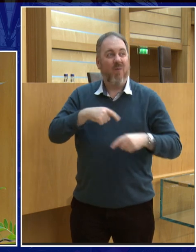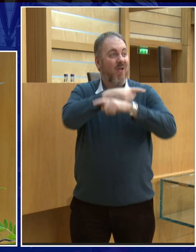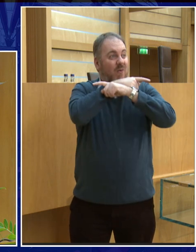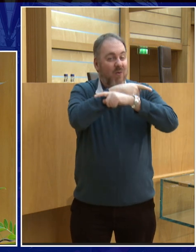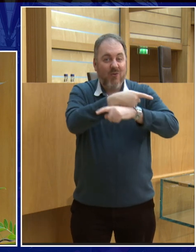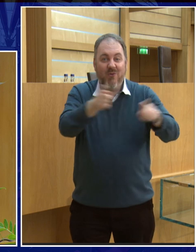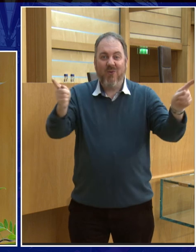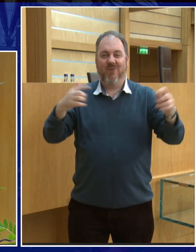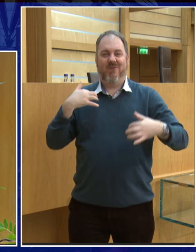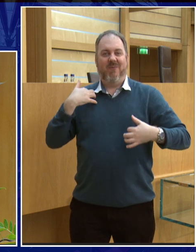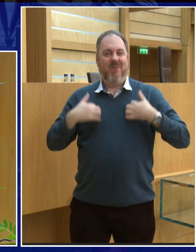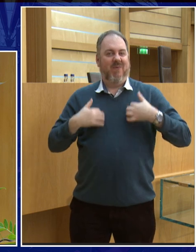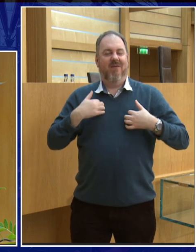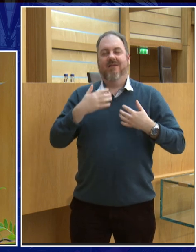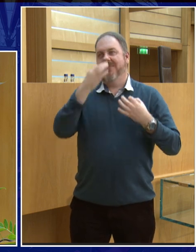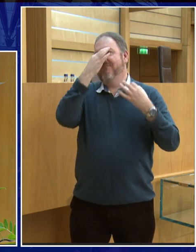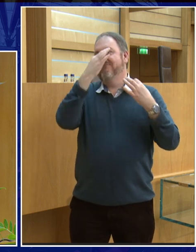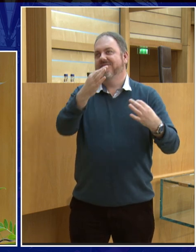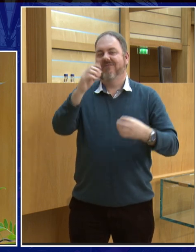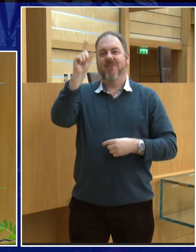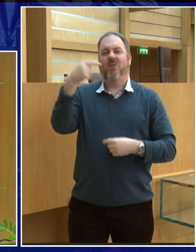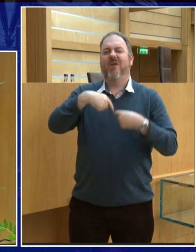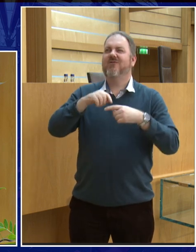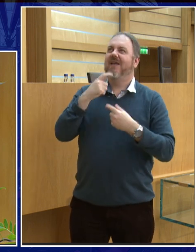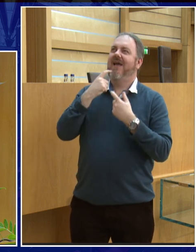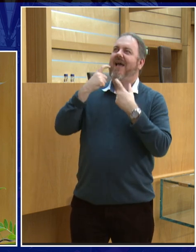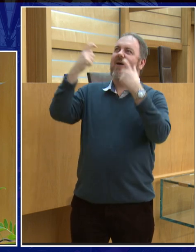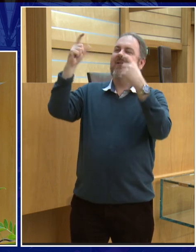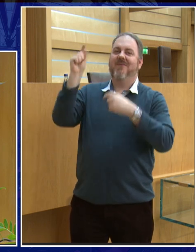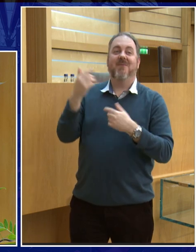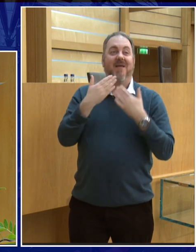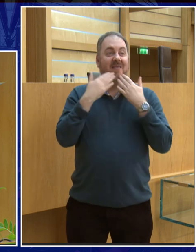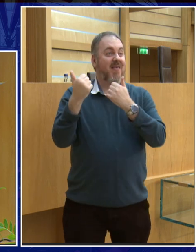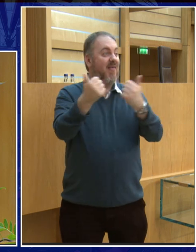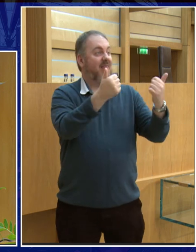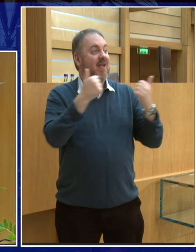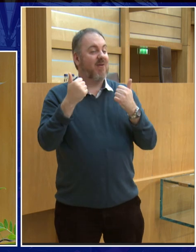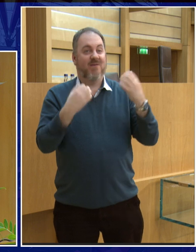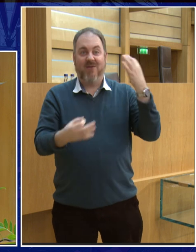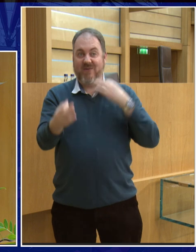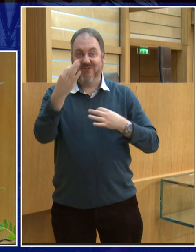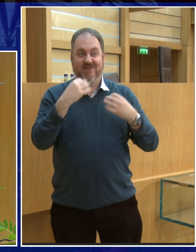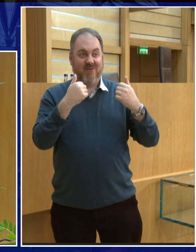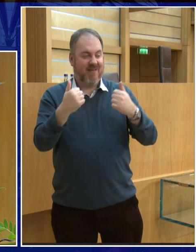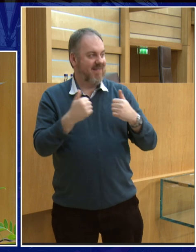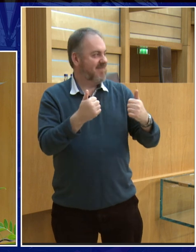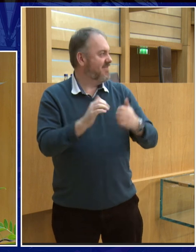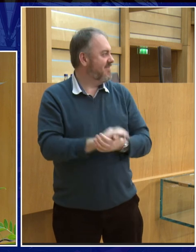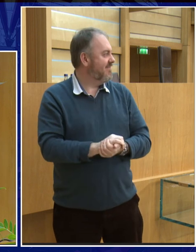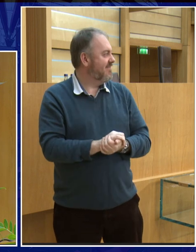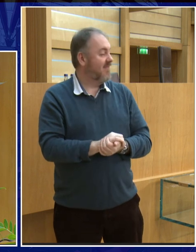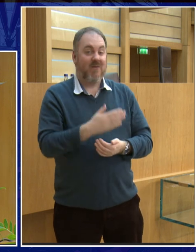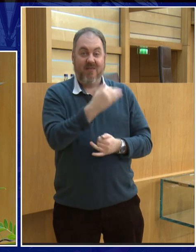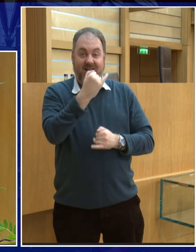everybody. Because I think it's worthwhile being a lunatic. We should all be howling at the moon. So thank you very much for your question. And now your